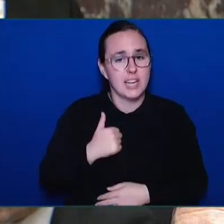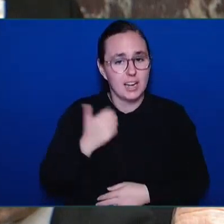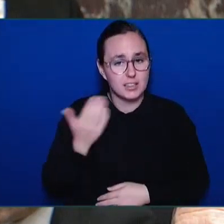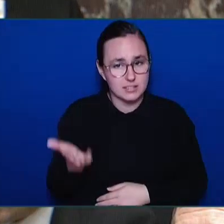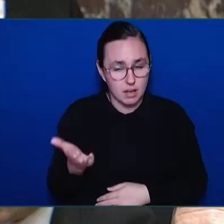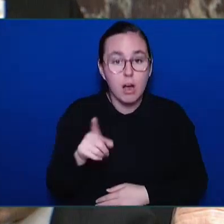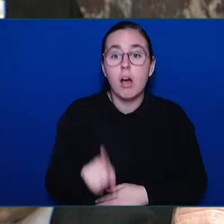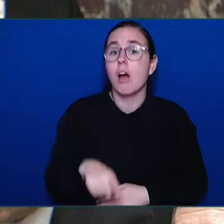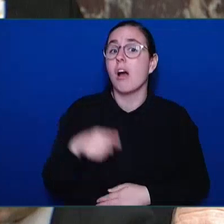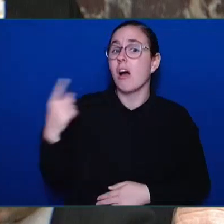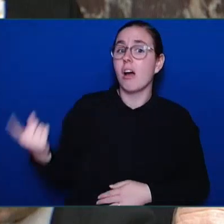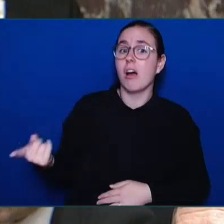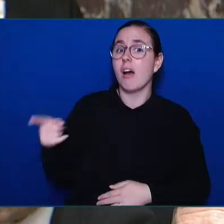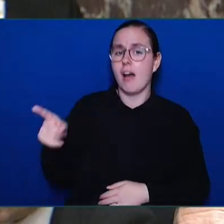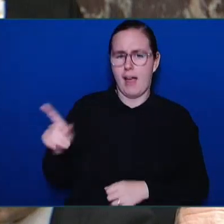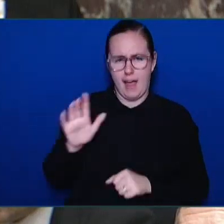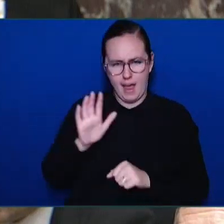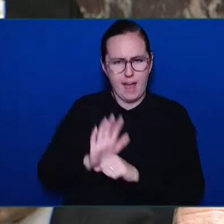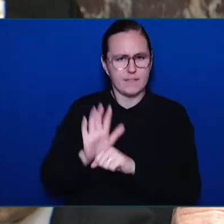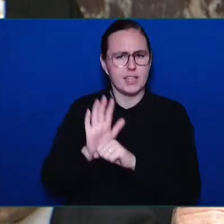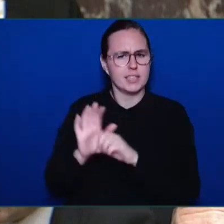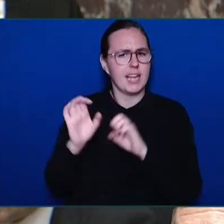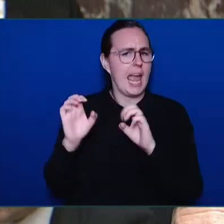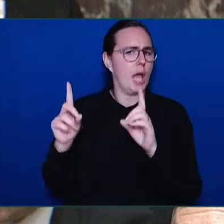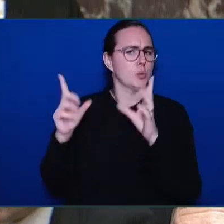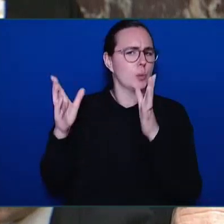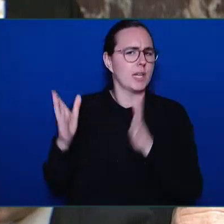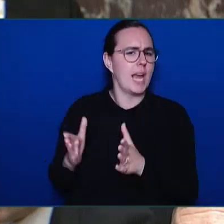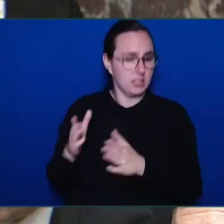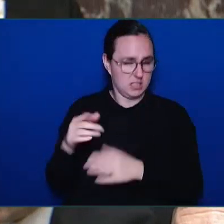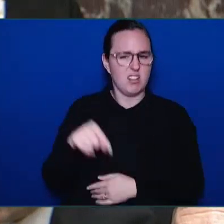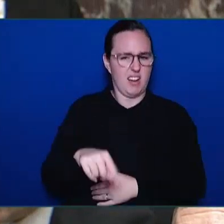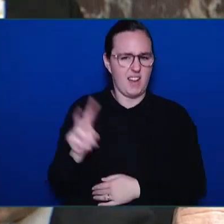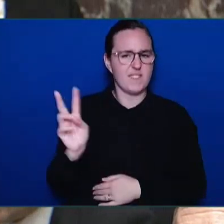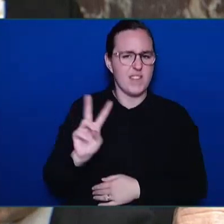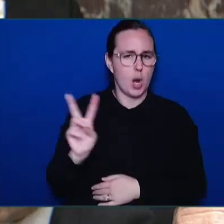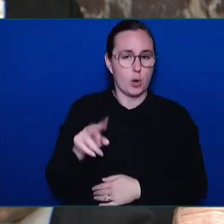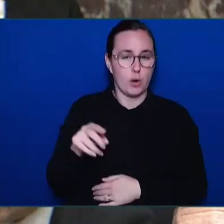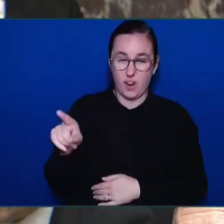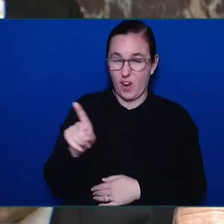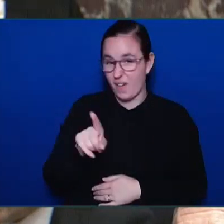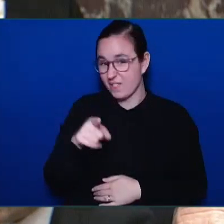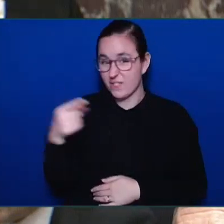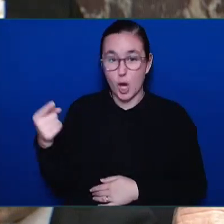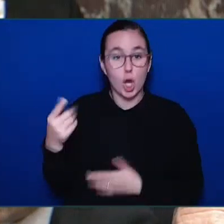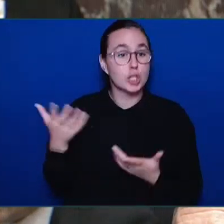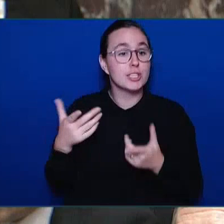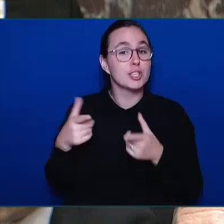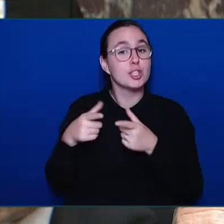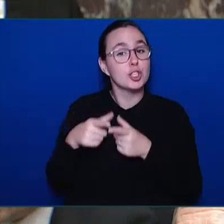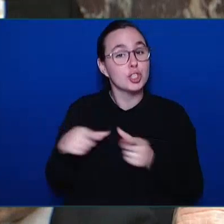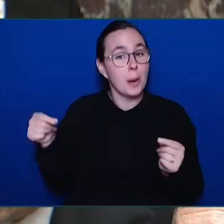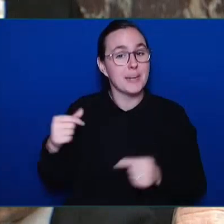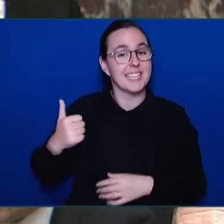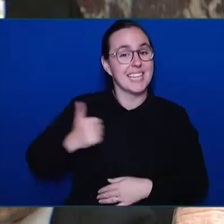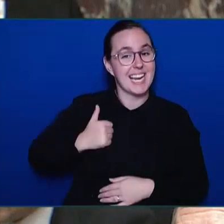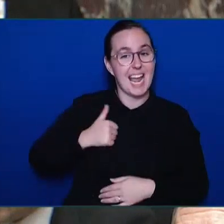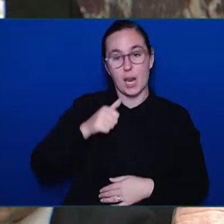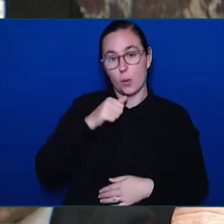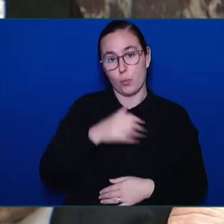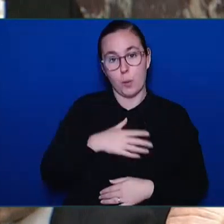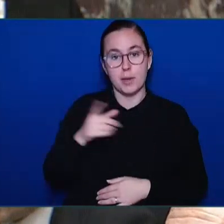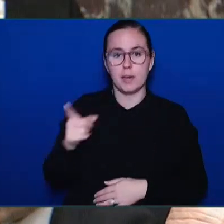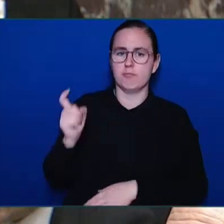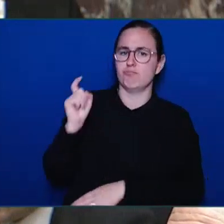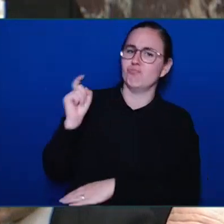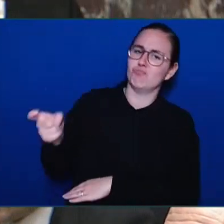and one of the first Japanese-Canadian women to receive a teacher's certificate. These Indigenous and racialized women, and so many more, have helped to make